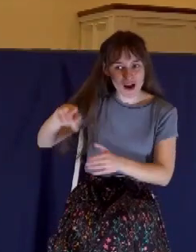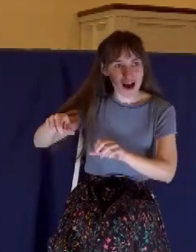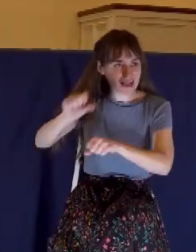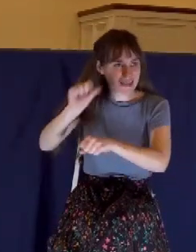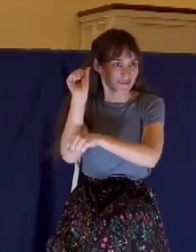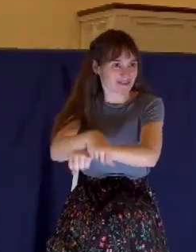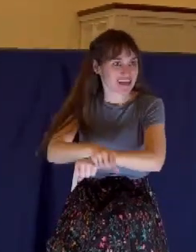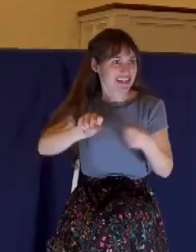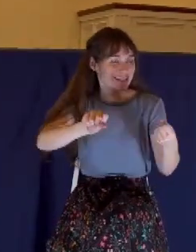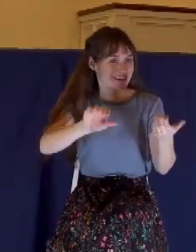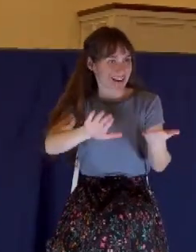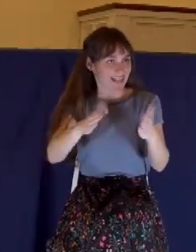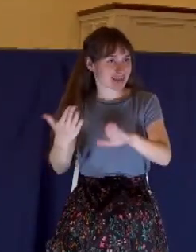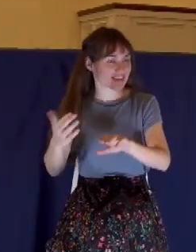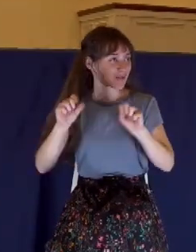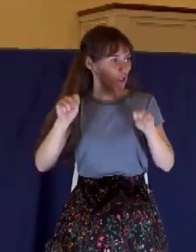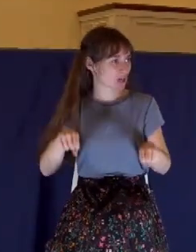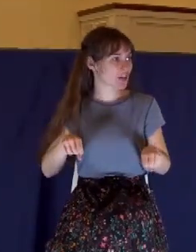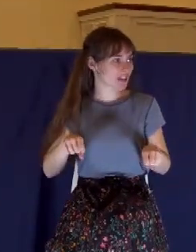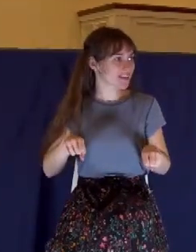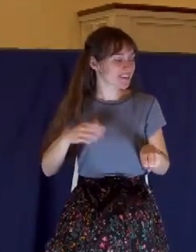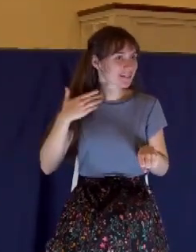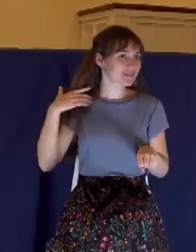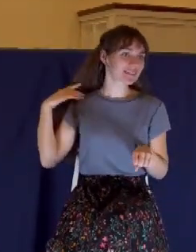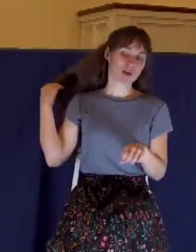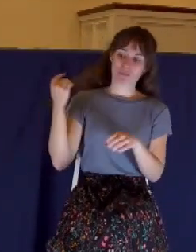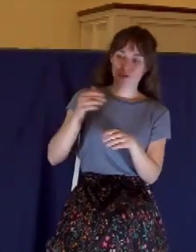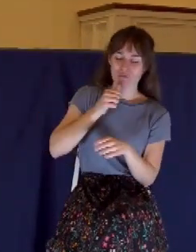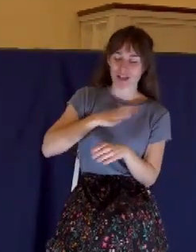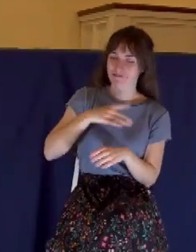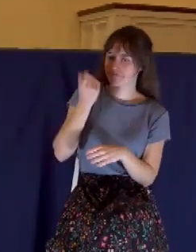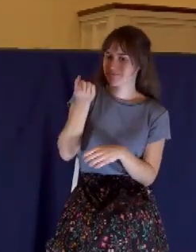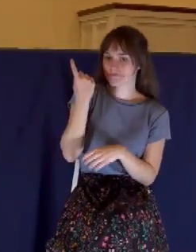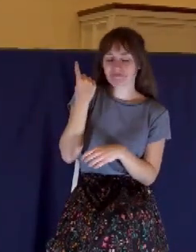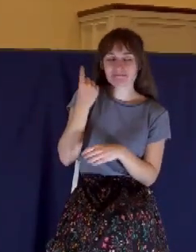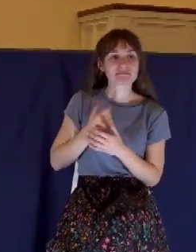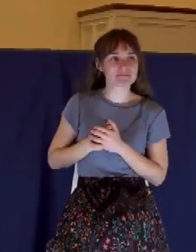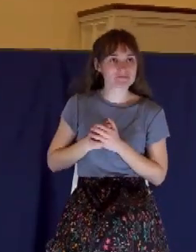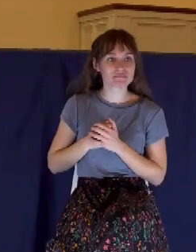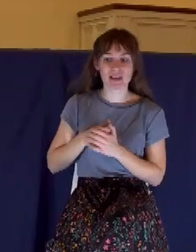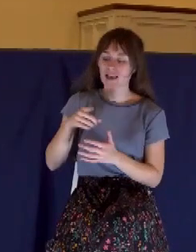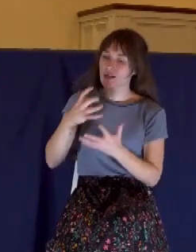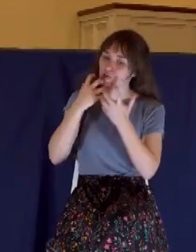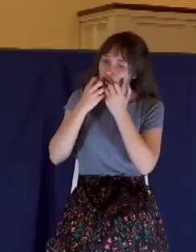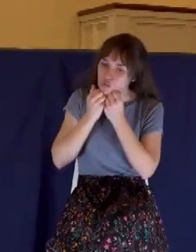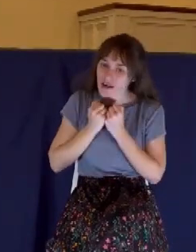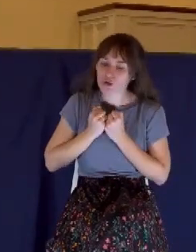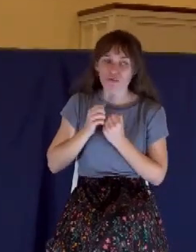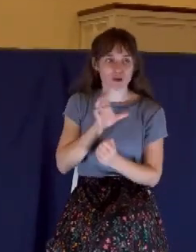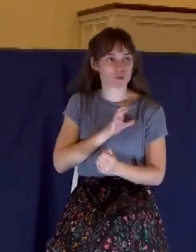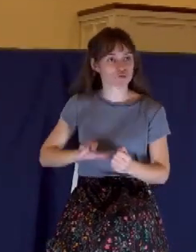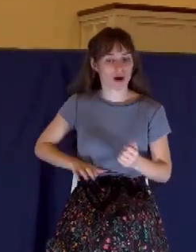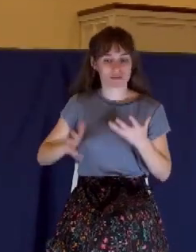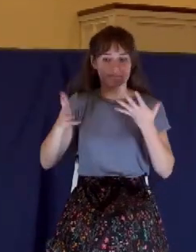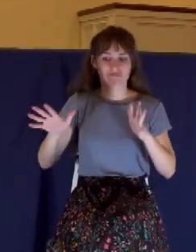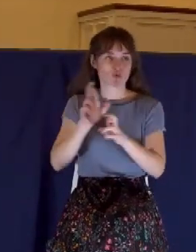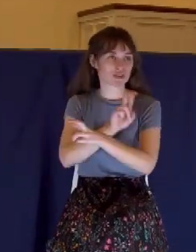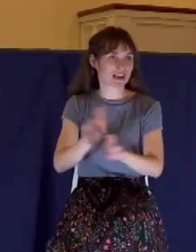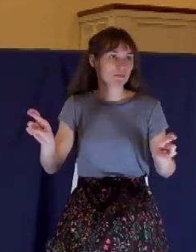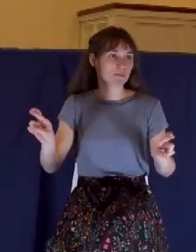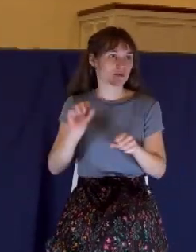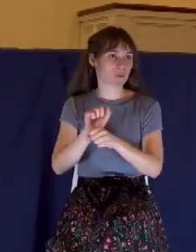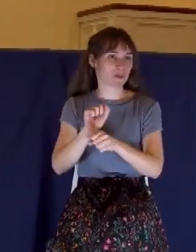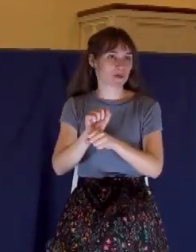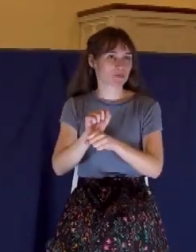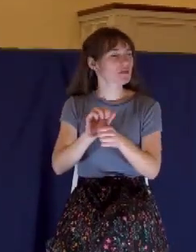She understood that. By doing this, she was treasuring the redemptive work of Christ. You know how we know